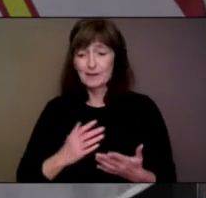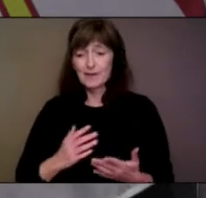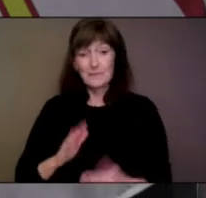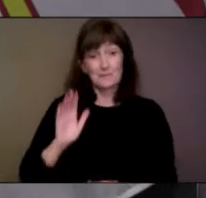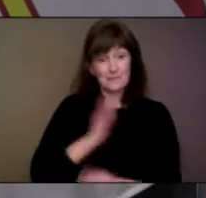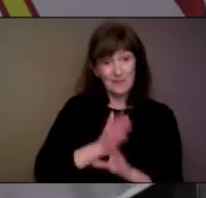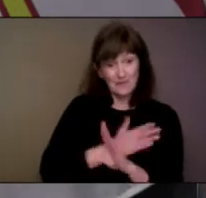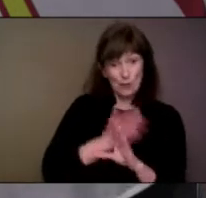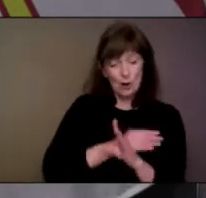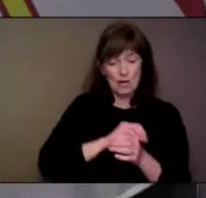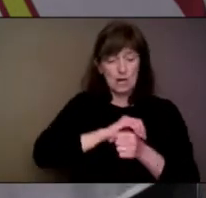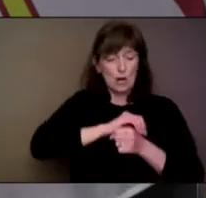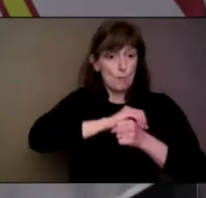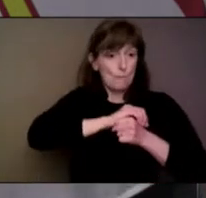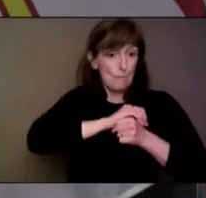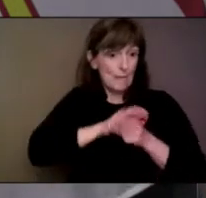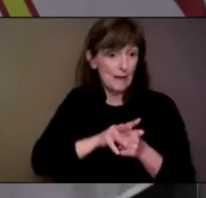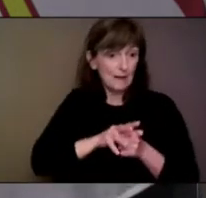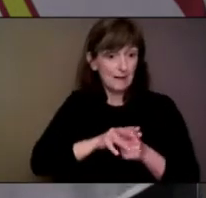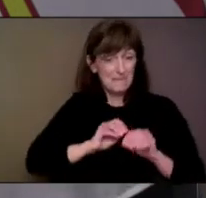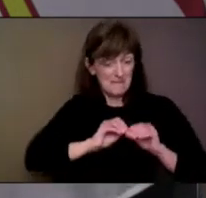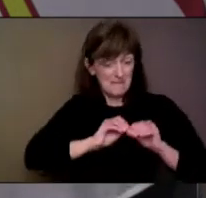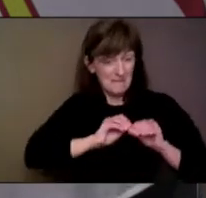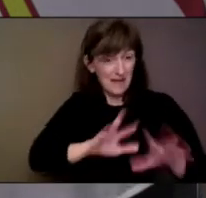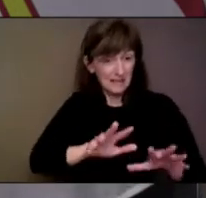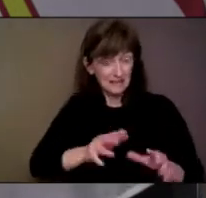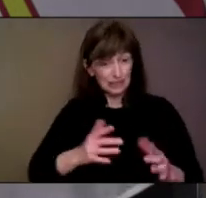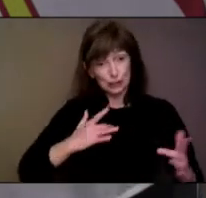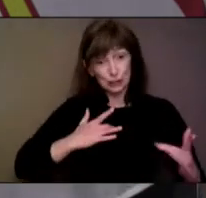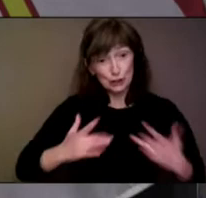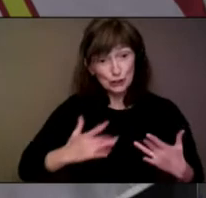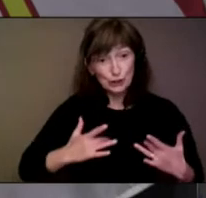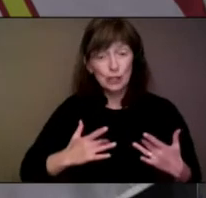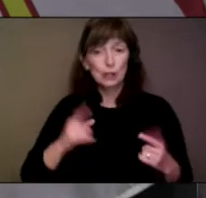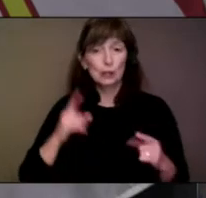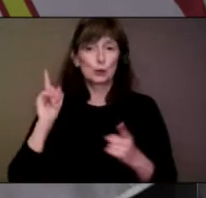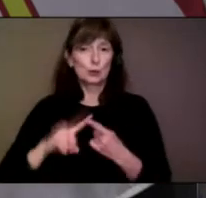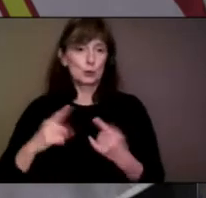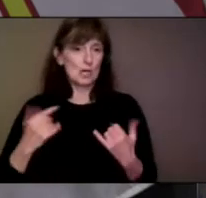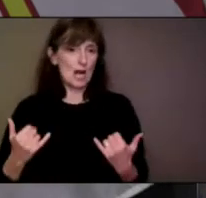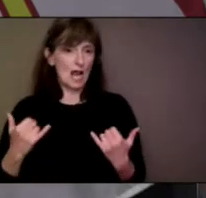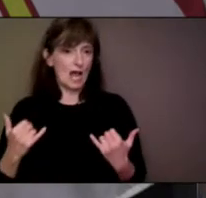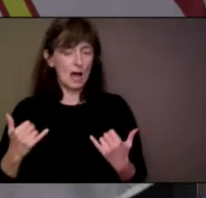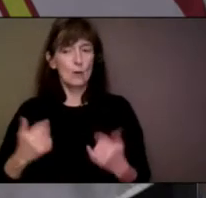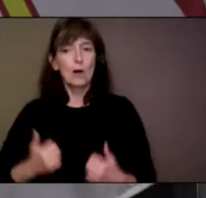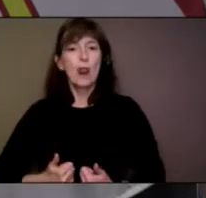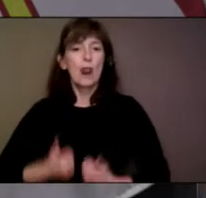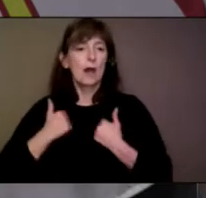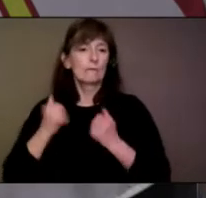to endemic COVID, so COVID that we have all the time that we're living with, you know.